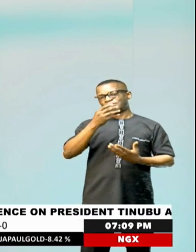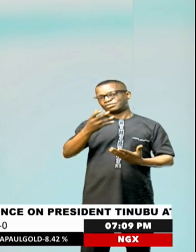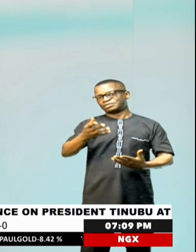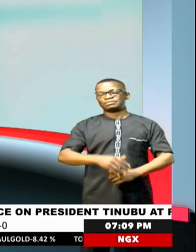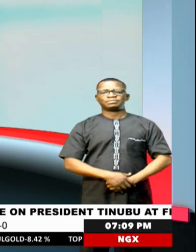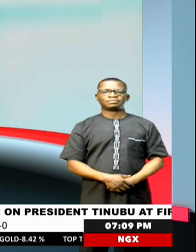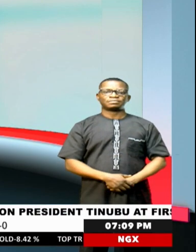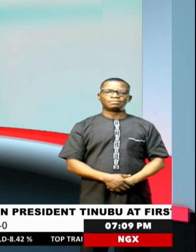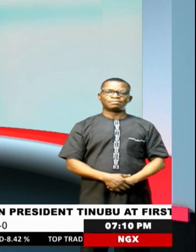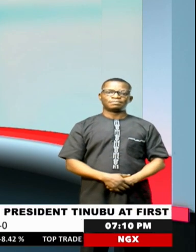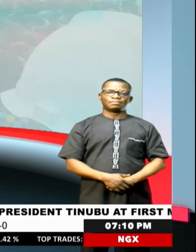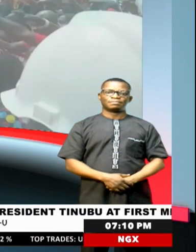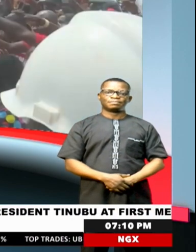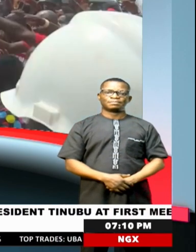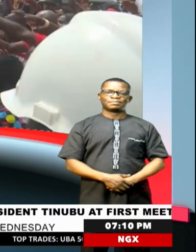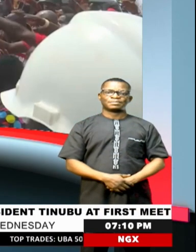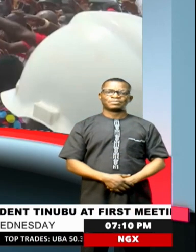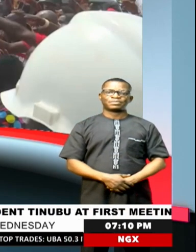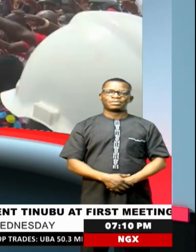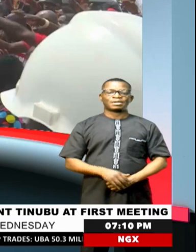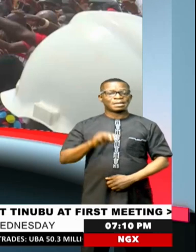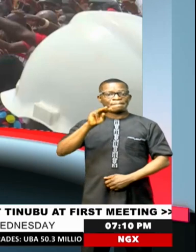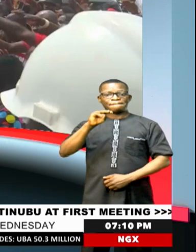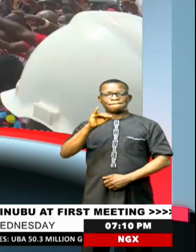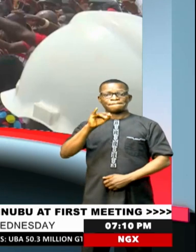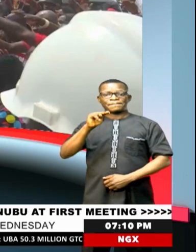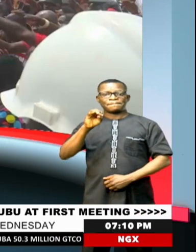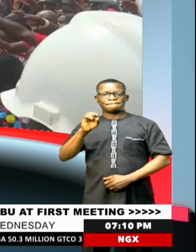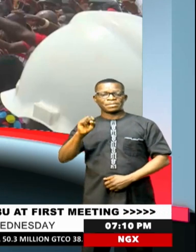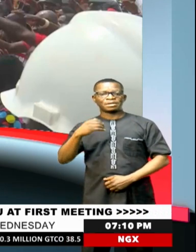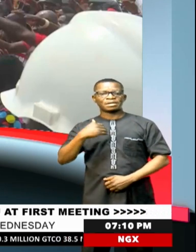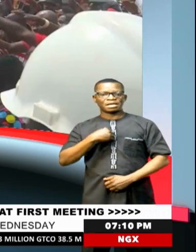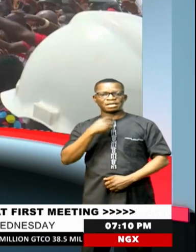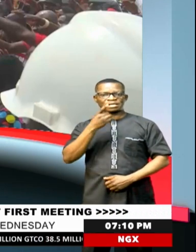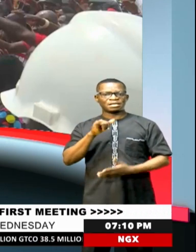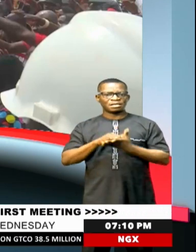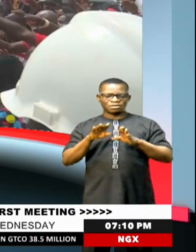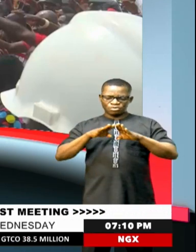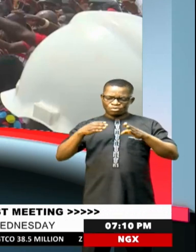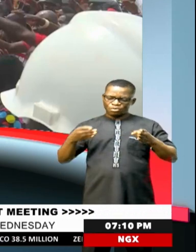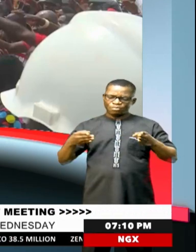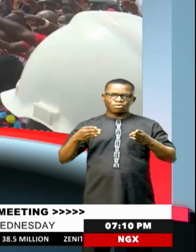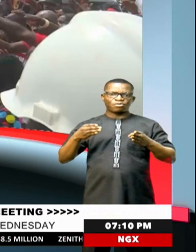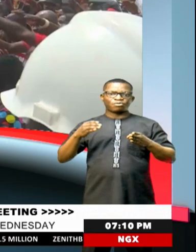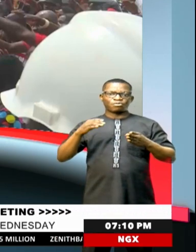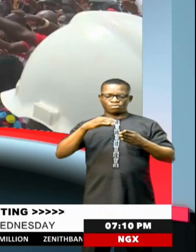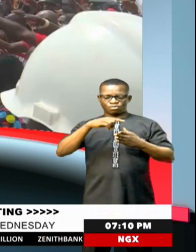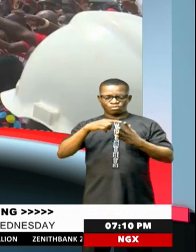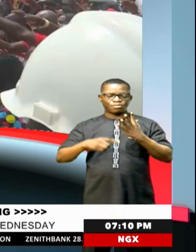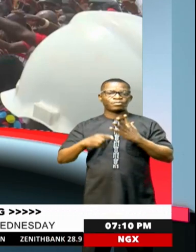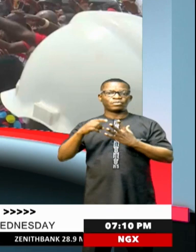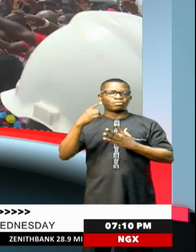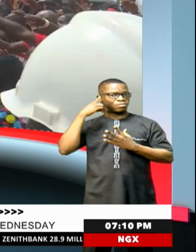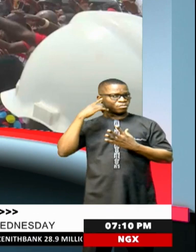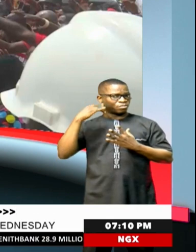News. Mine unions have described the unlocking of Konkola and Mopani copper mines